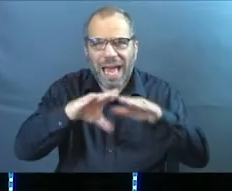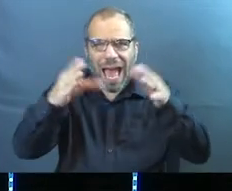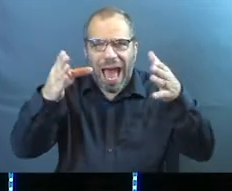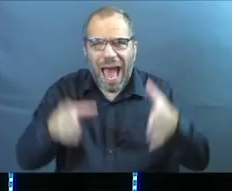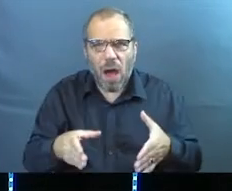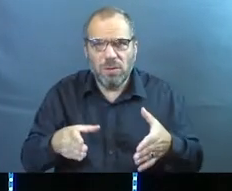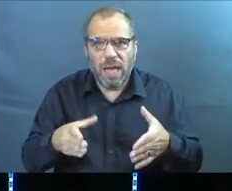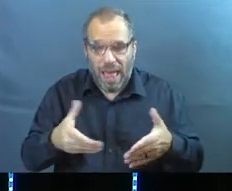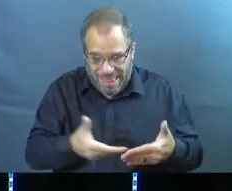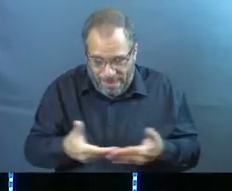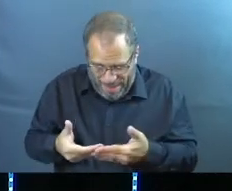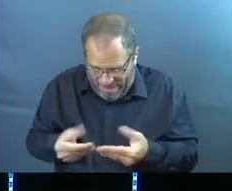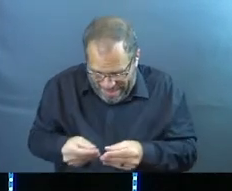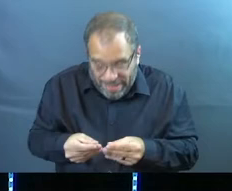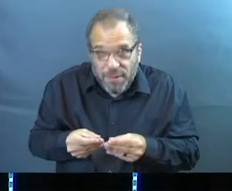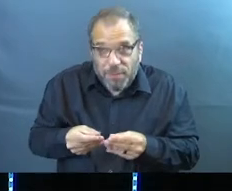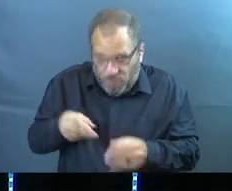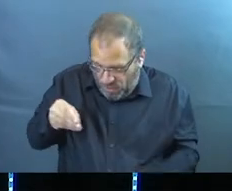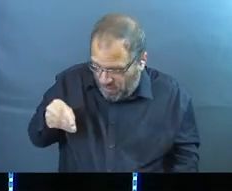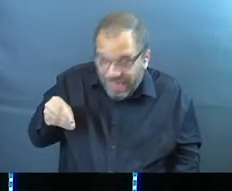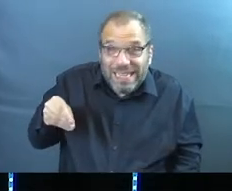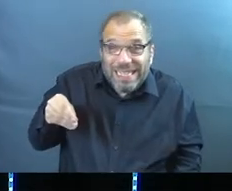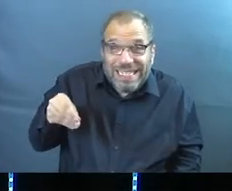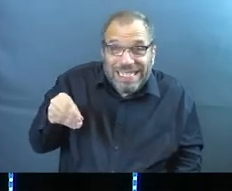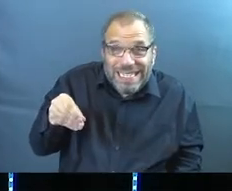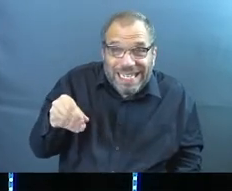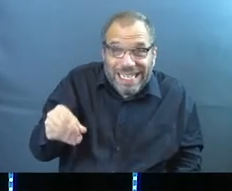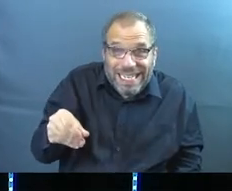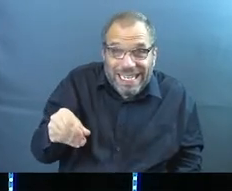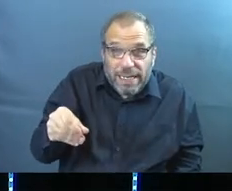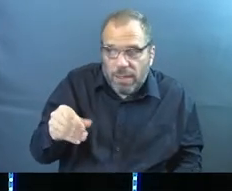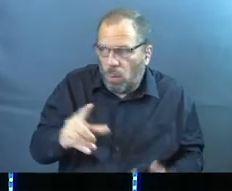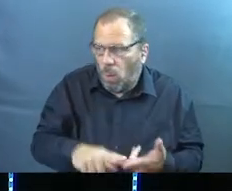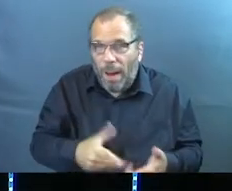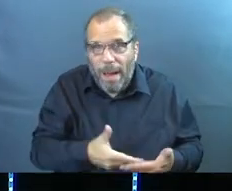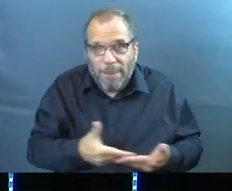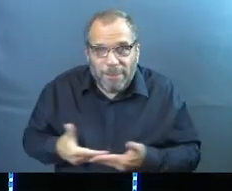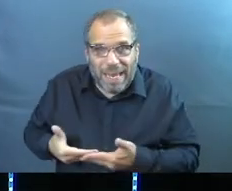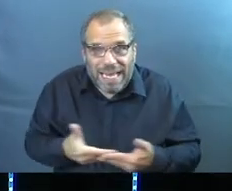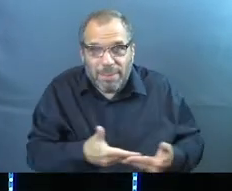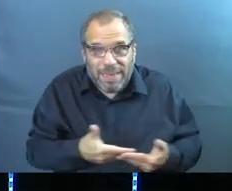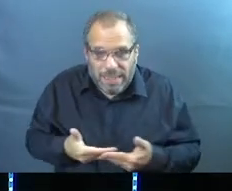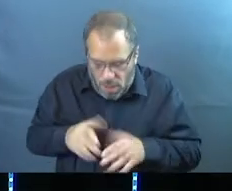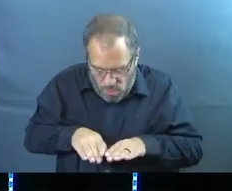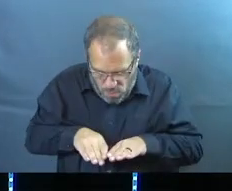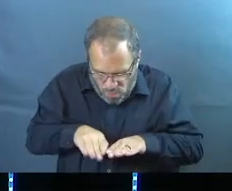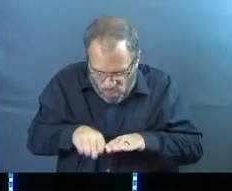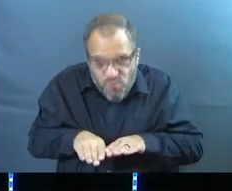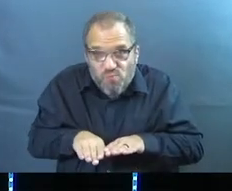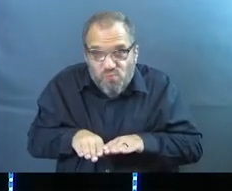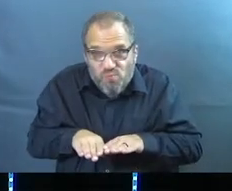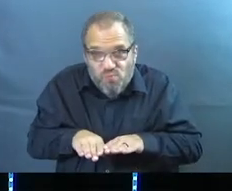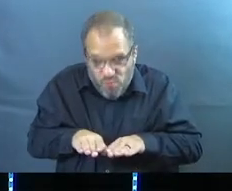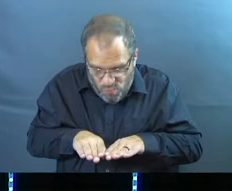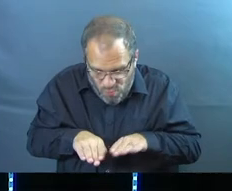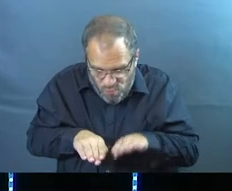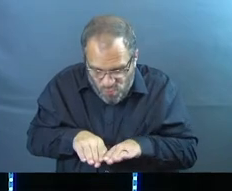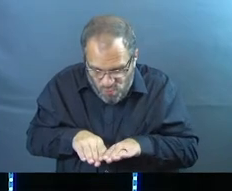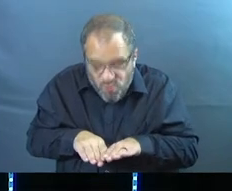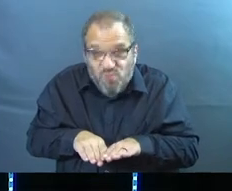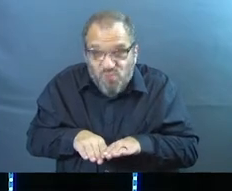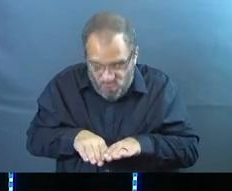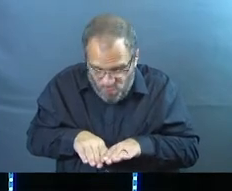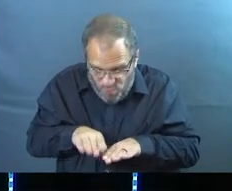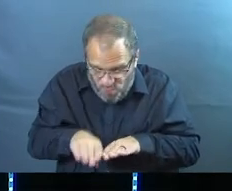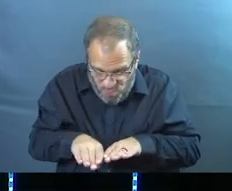It's you take the little baby things that can't quite get strong on their own yet. You need some baby steps for them. They take some baby steps